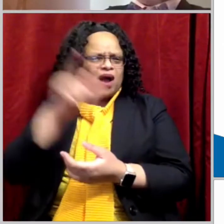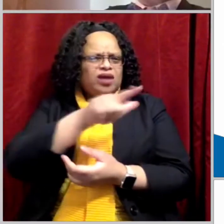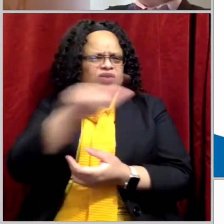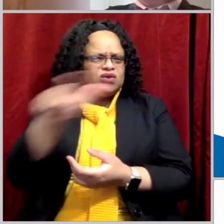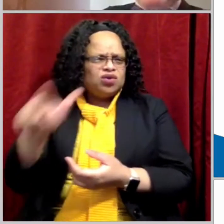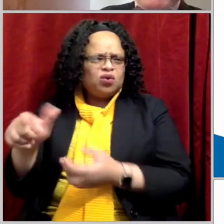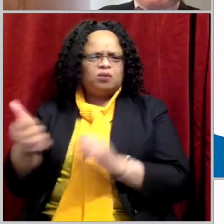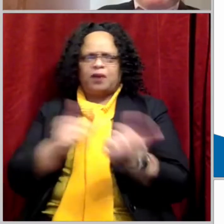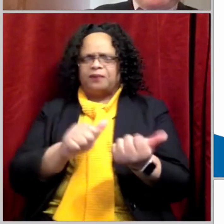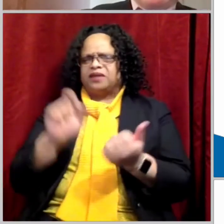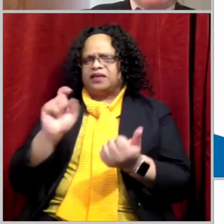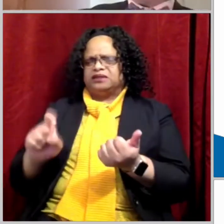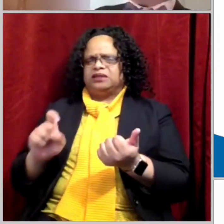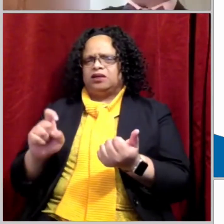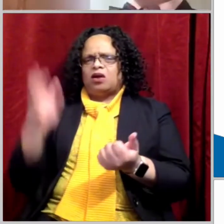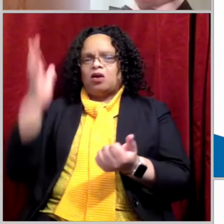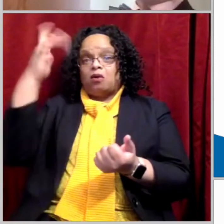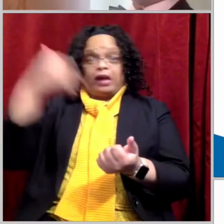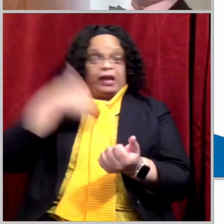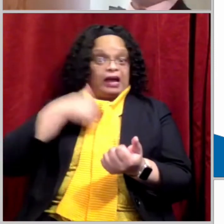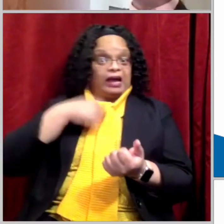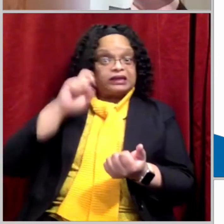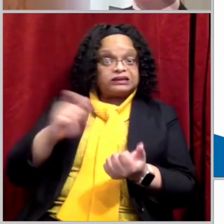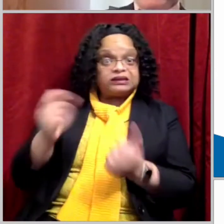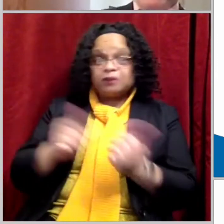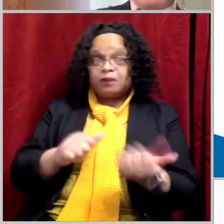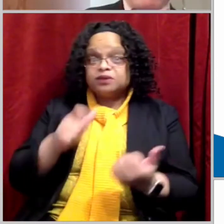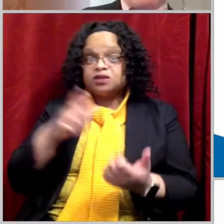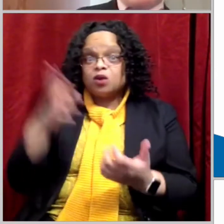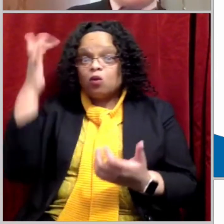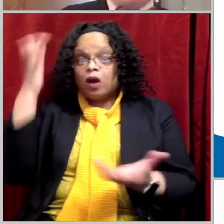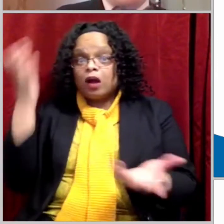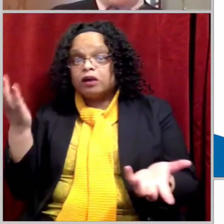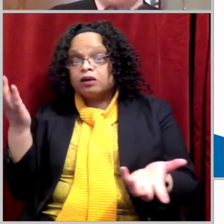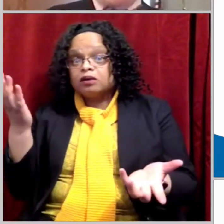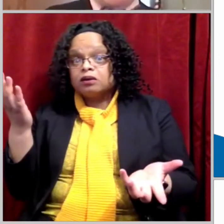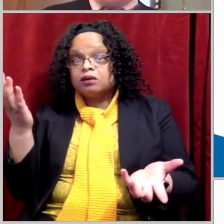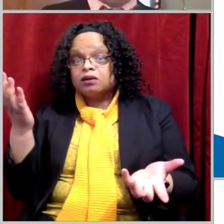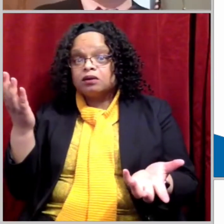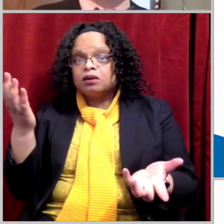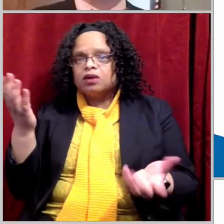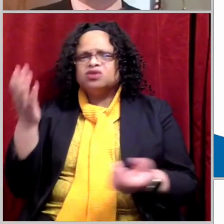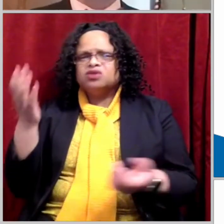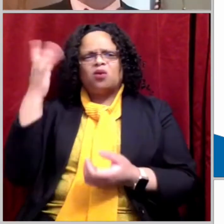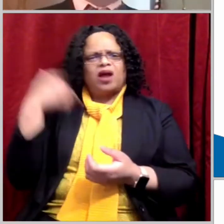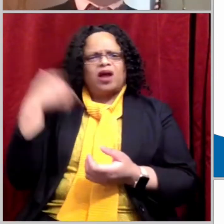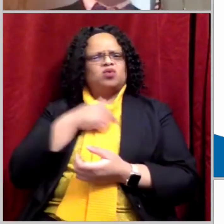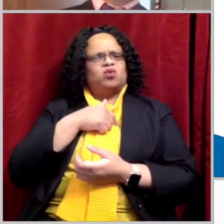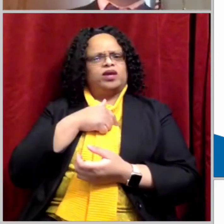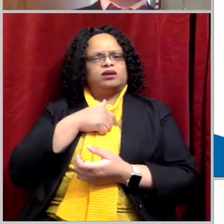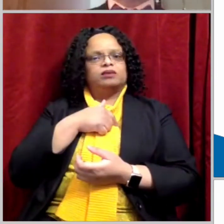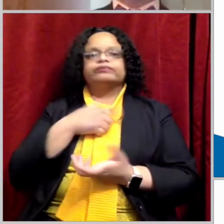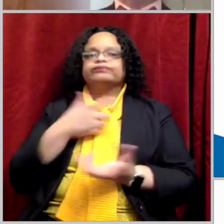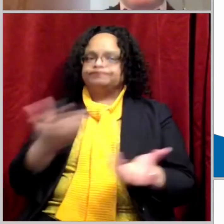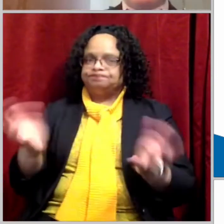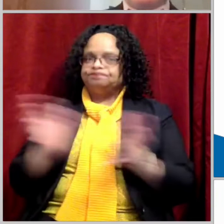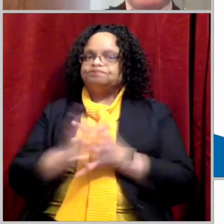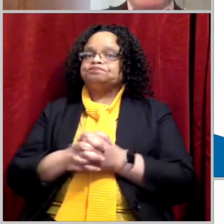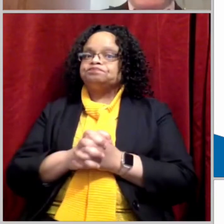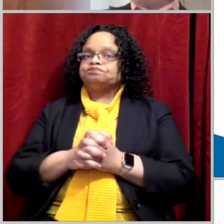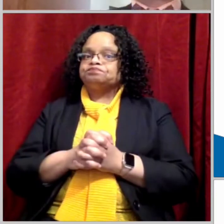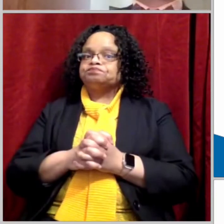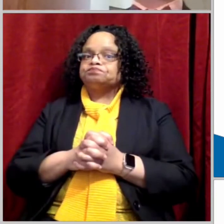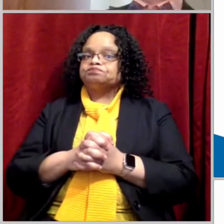I be baptized? We examine why Jesus was baptized, but why should we? Well, I'll ask you this